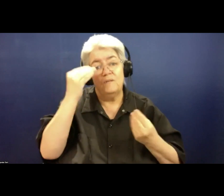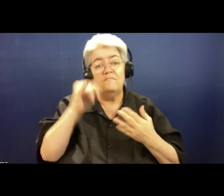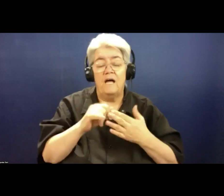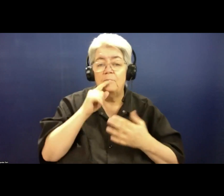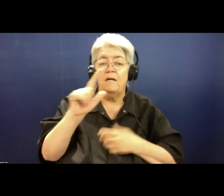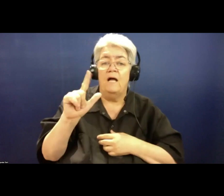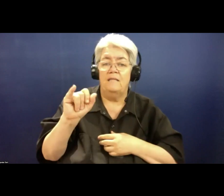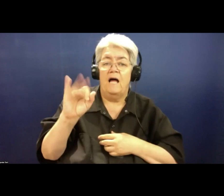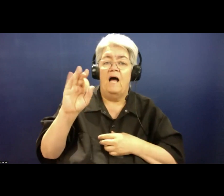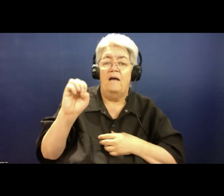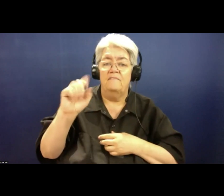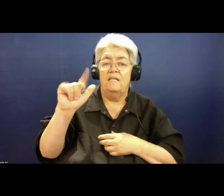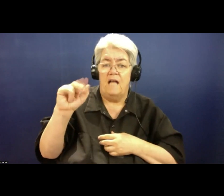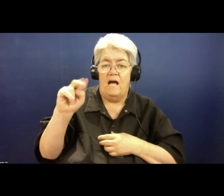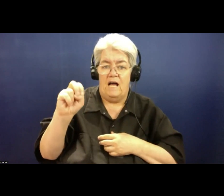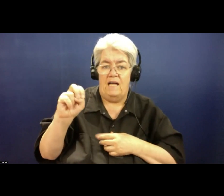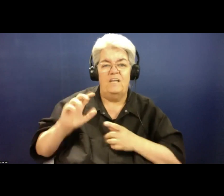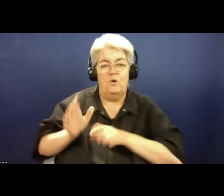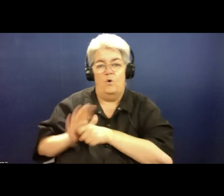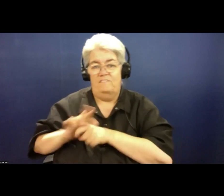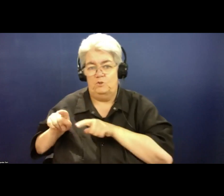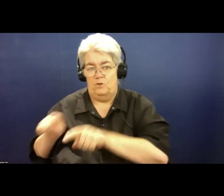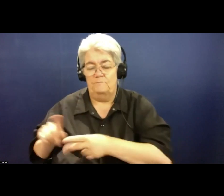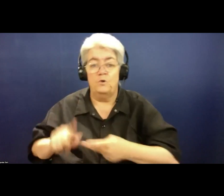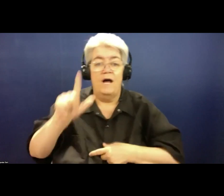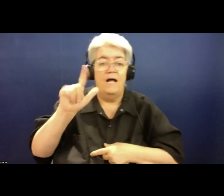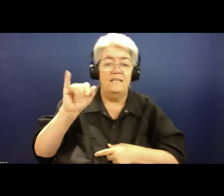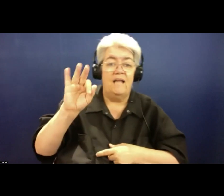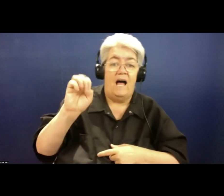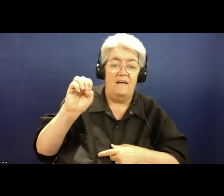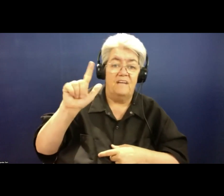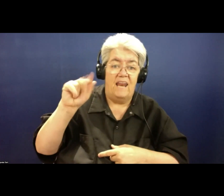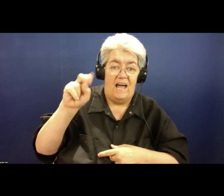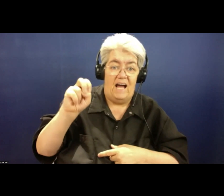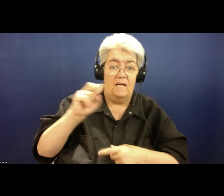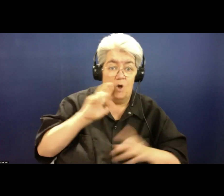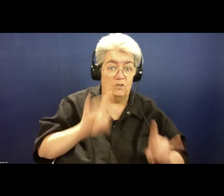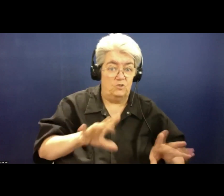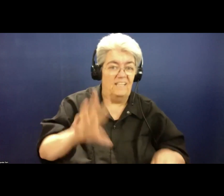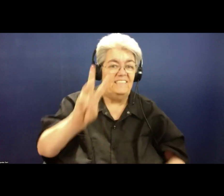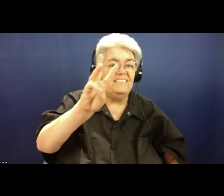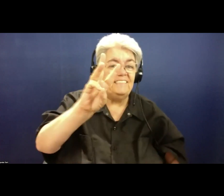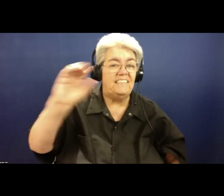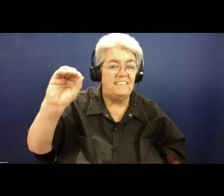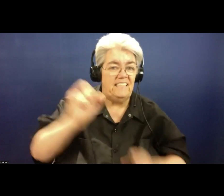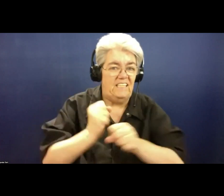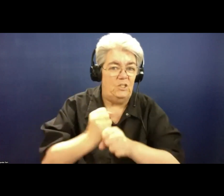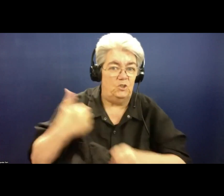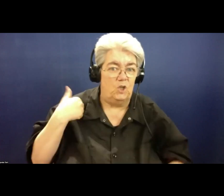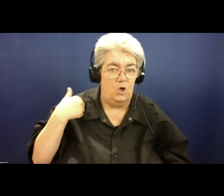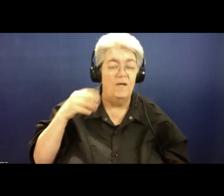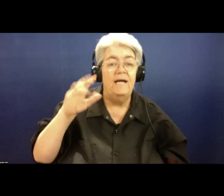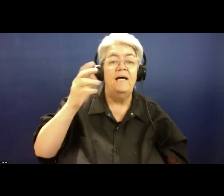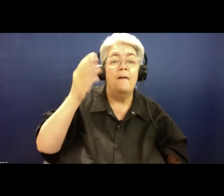during COVID. So Lifeline Australia was started almost 60 years ago, literally the 16th of March, 1963.